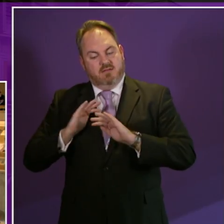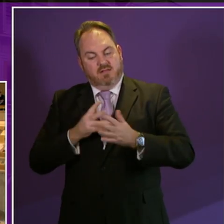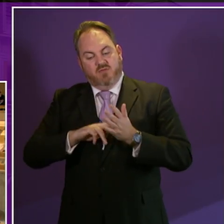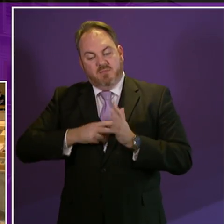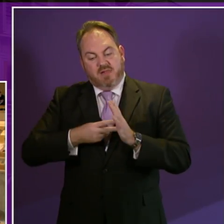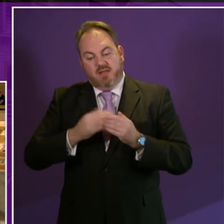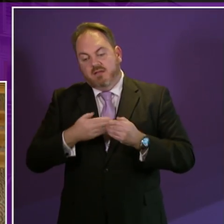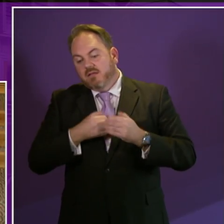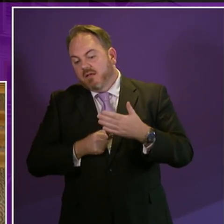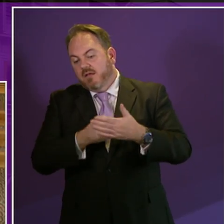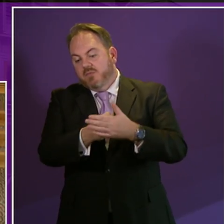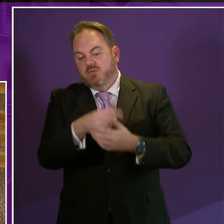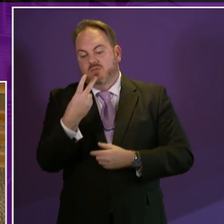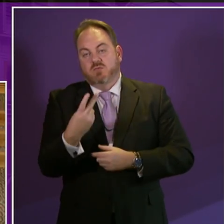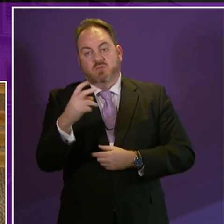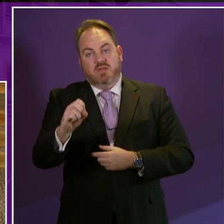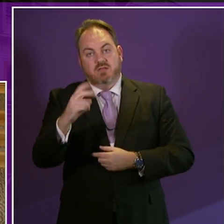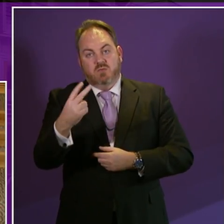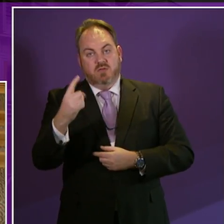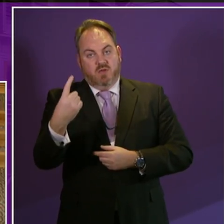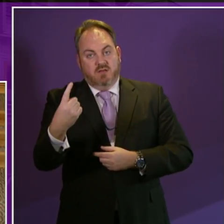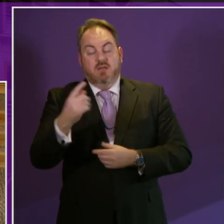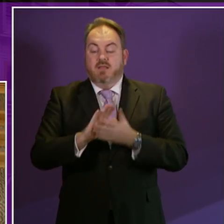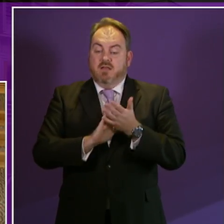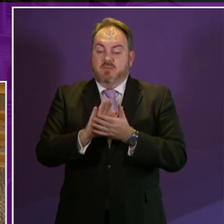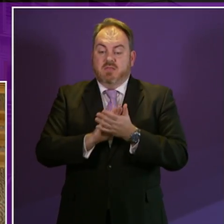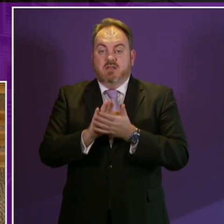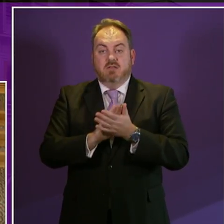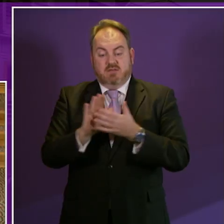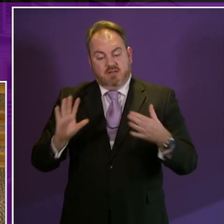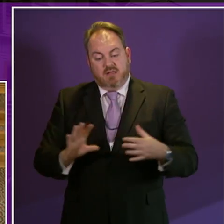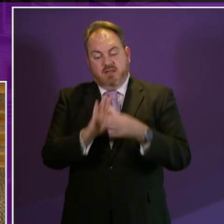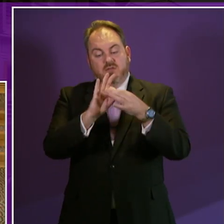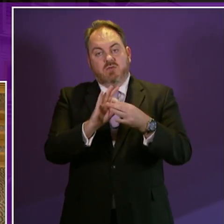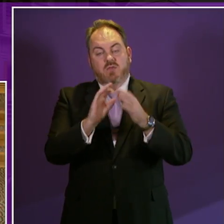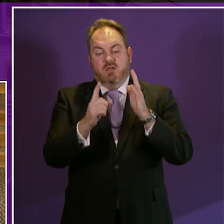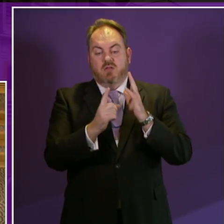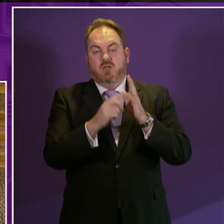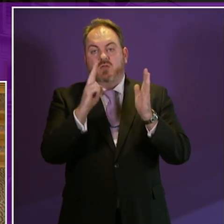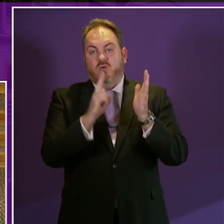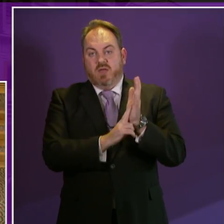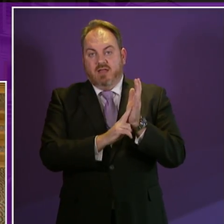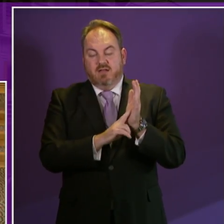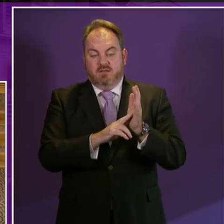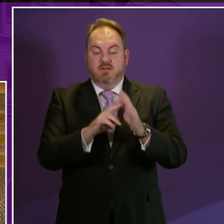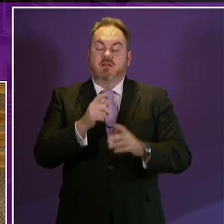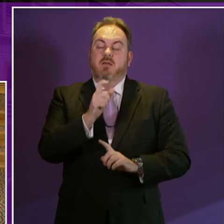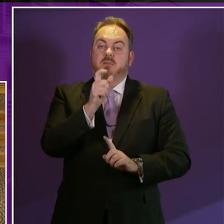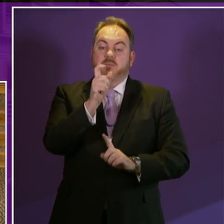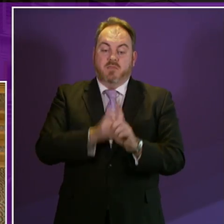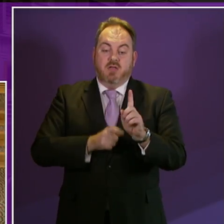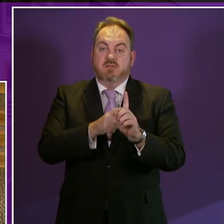2021, published last week to coincide with the UN International Day of Persons with Disabilities.